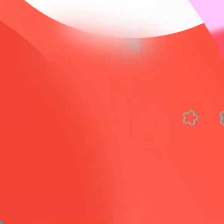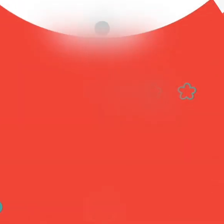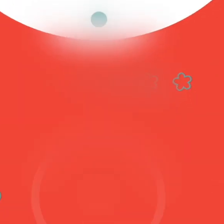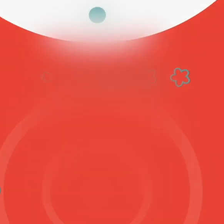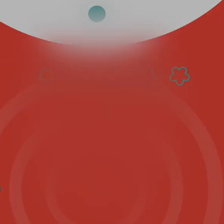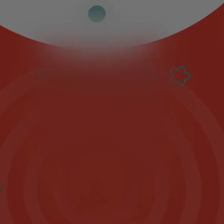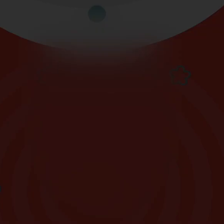Bye! Bye! Bye! You